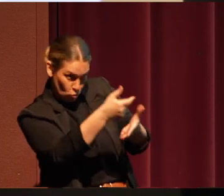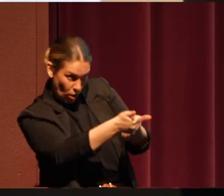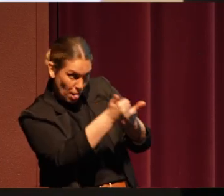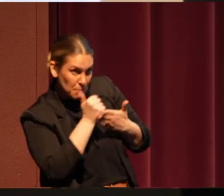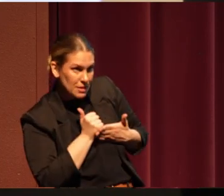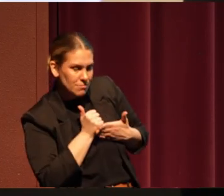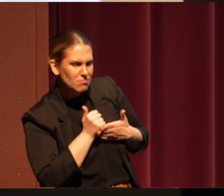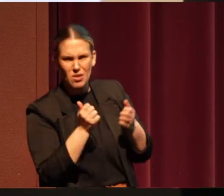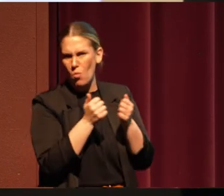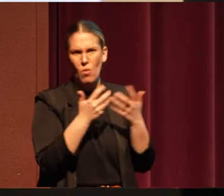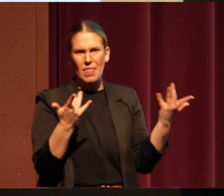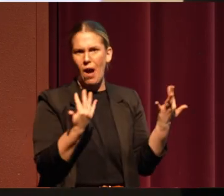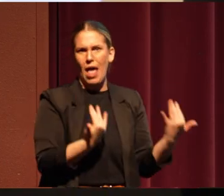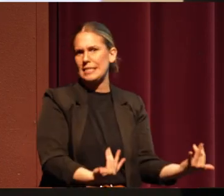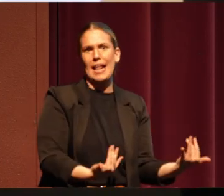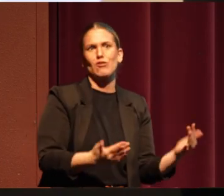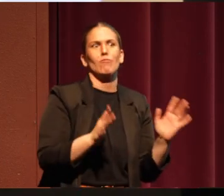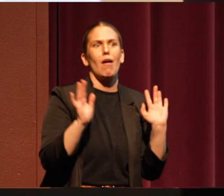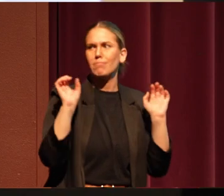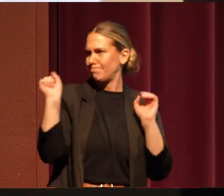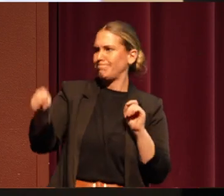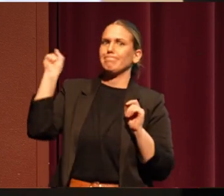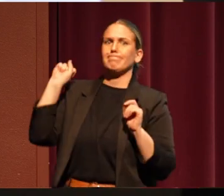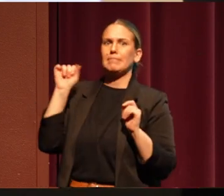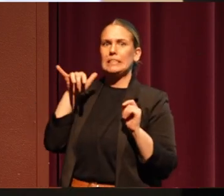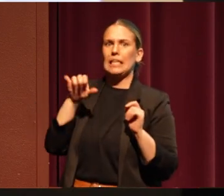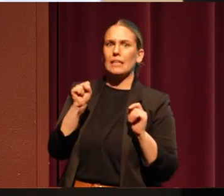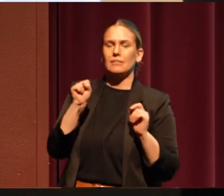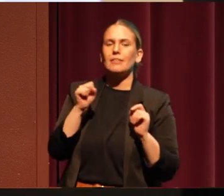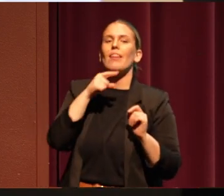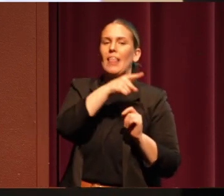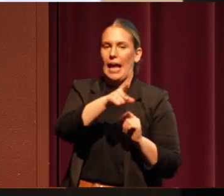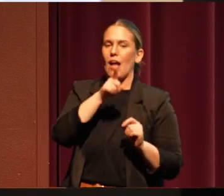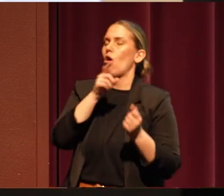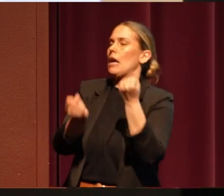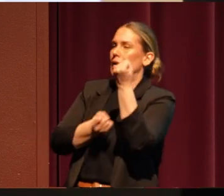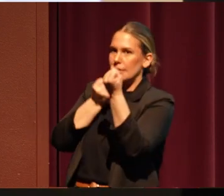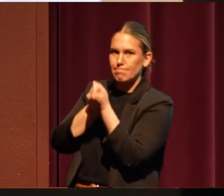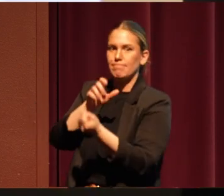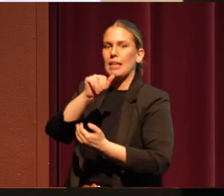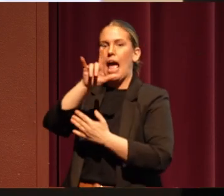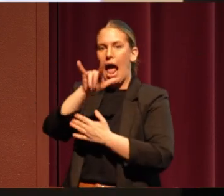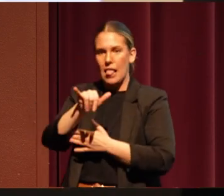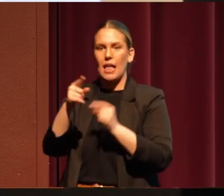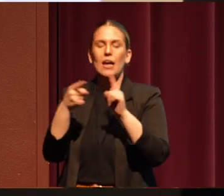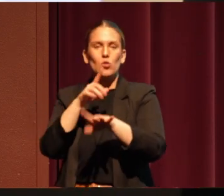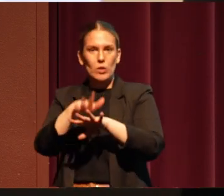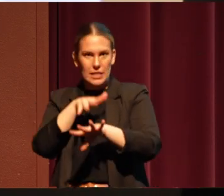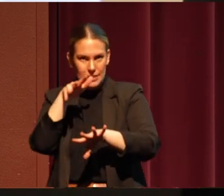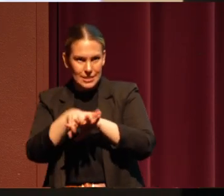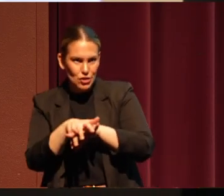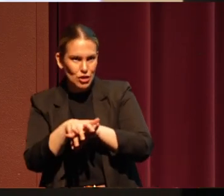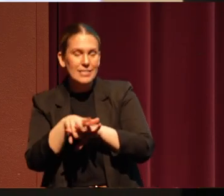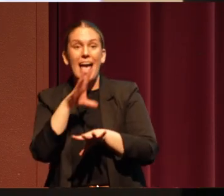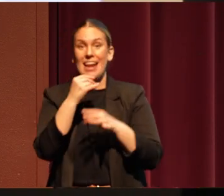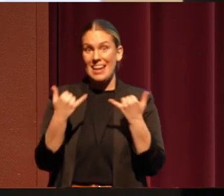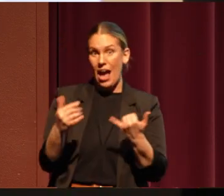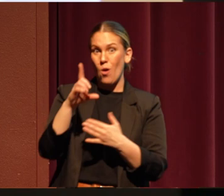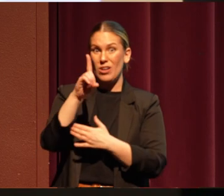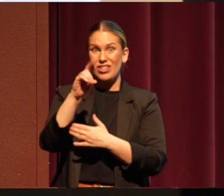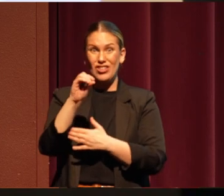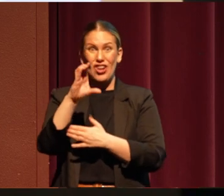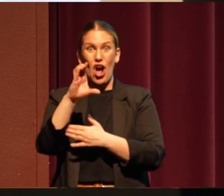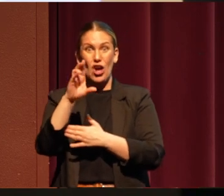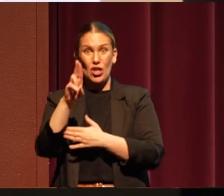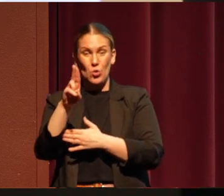And without hesitation, they did. They are an ally to indigenous communities. And they are doing a docu-series on